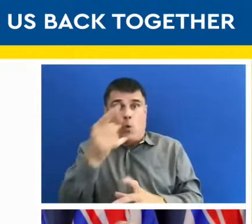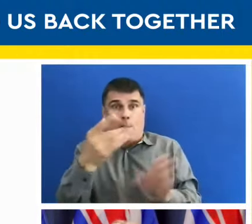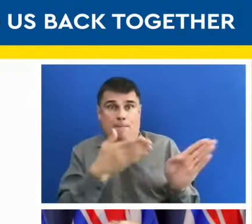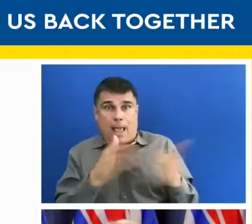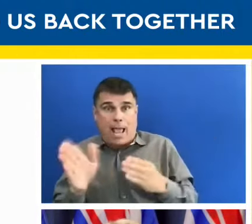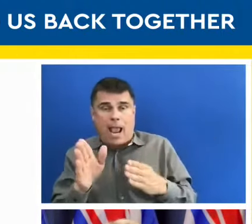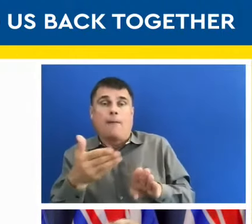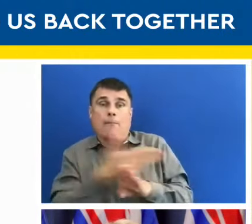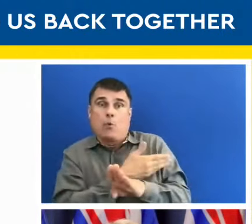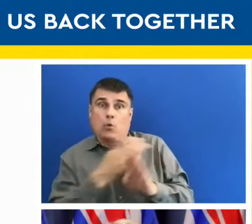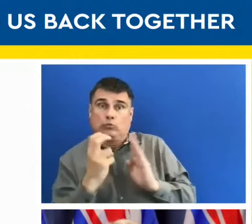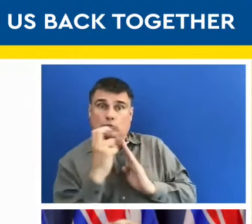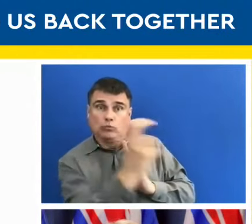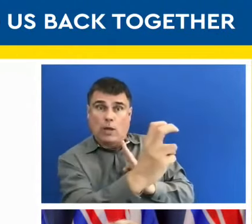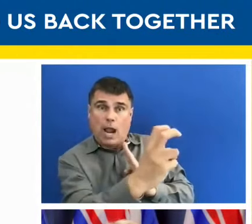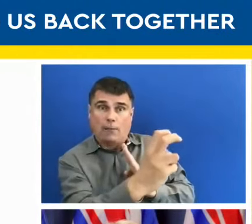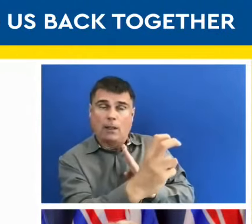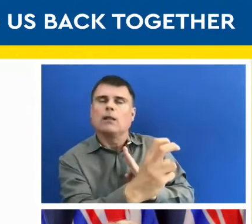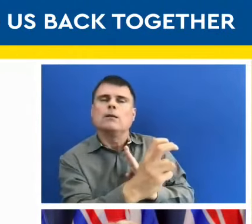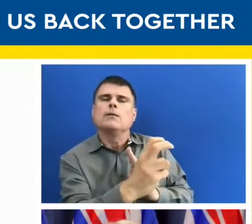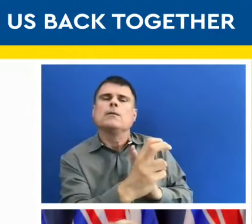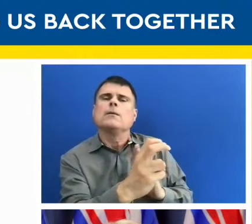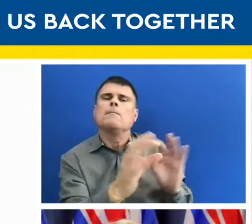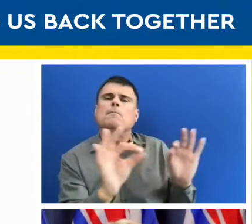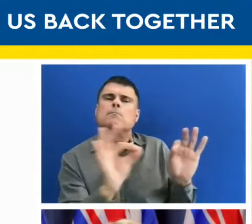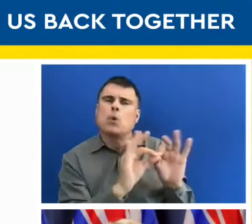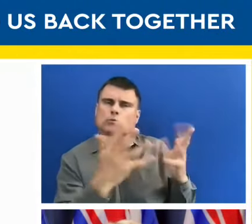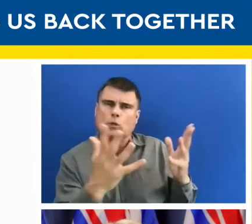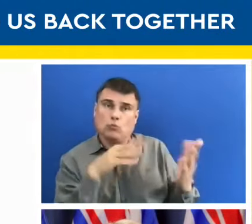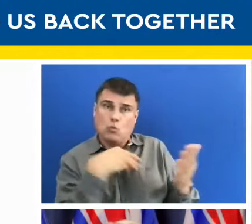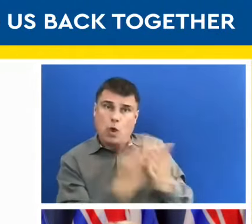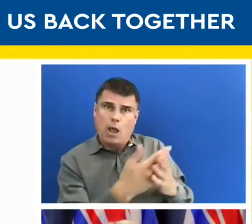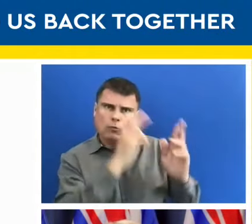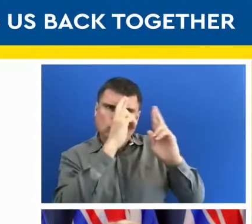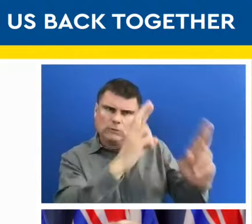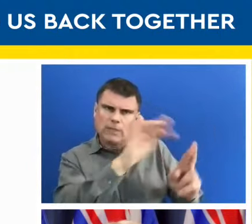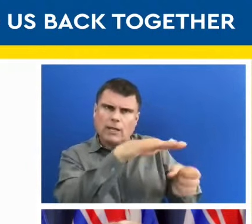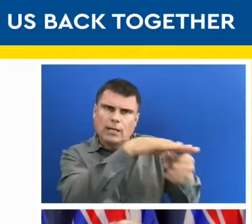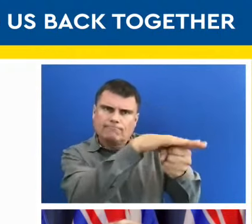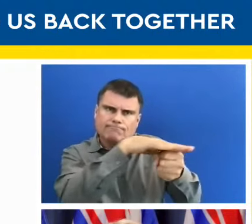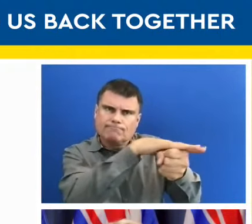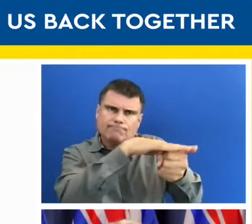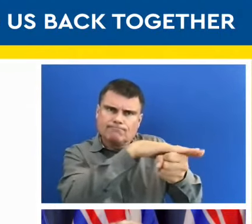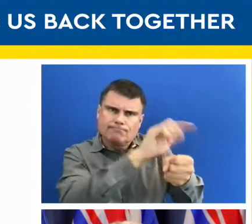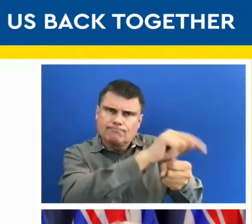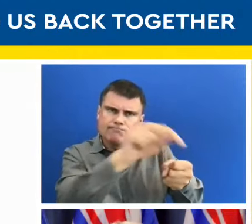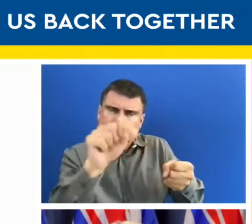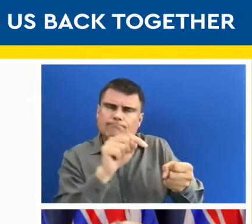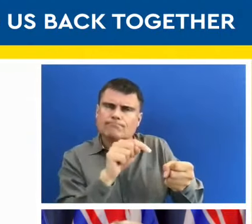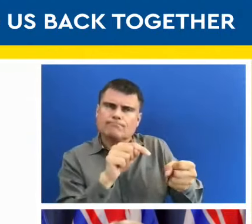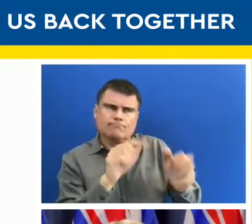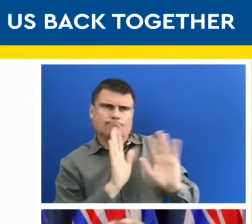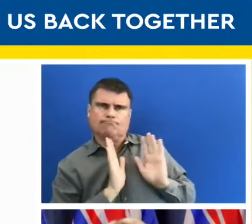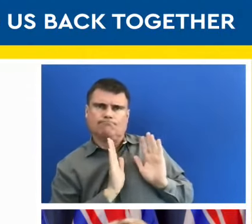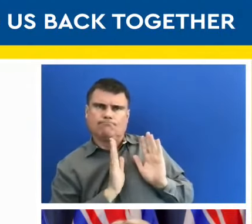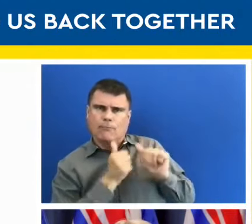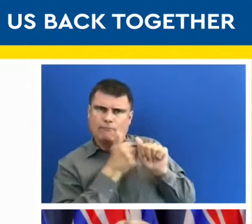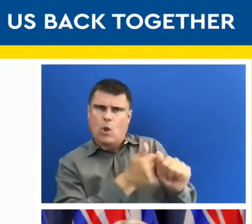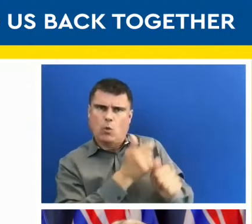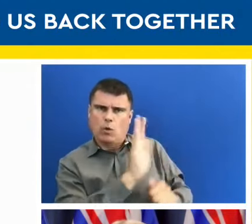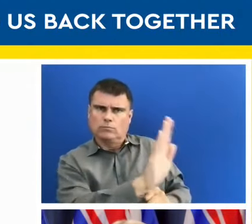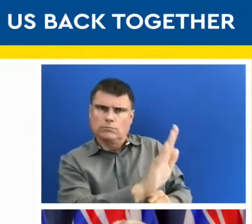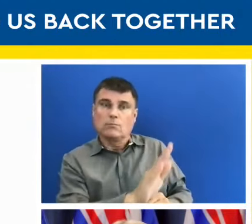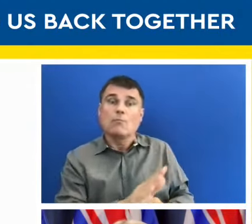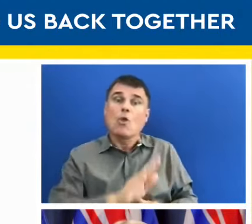And respect those local travel advisories. Not every community has received two doses of vaccine for